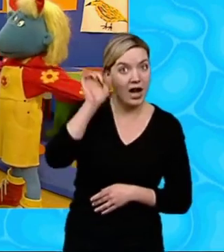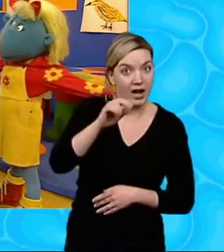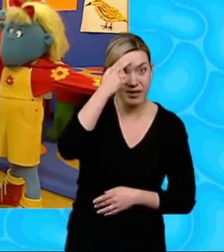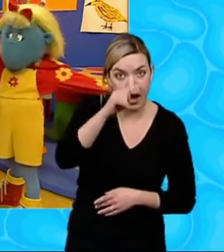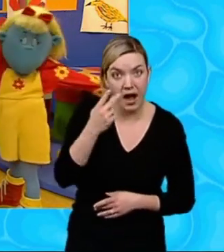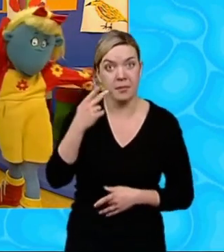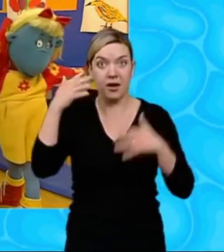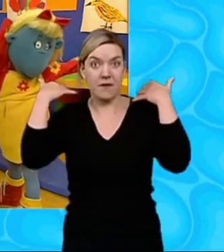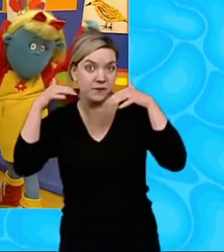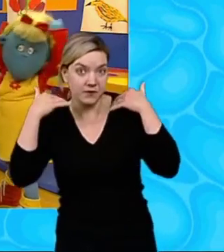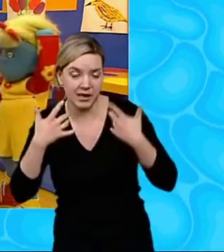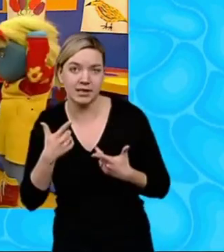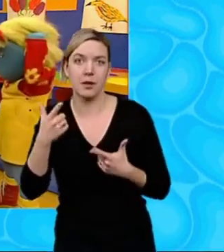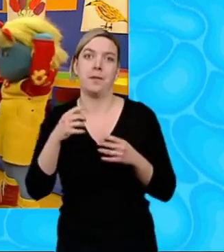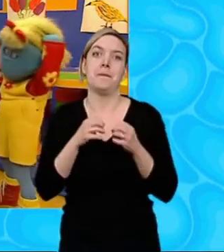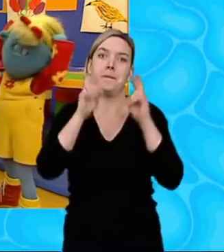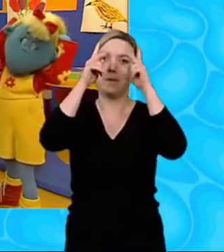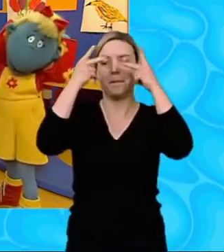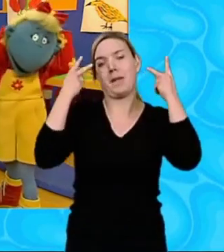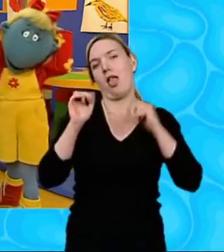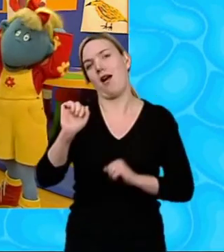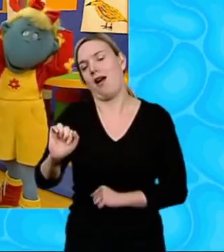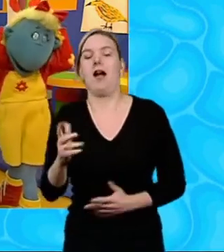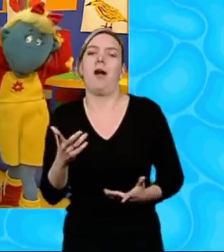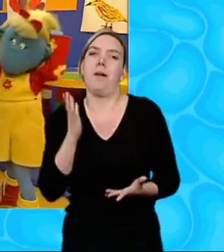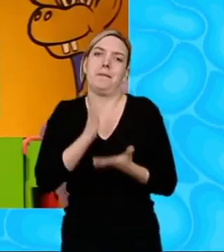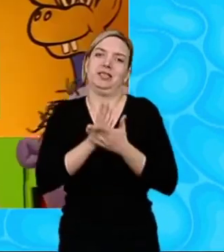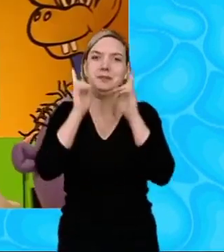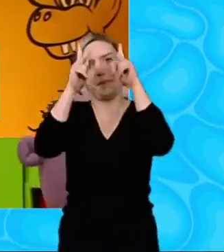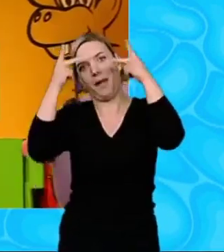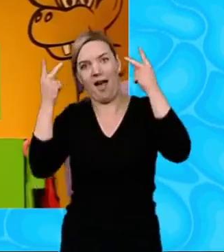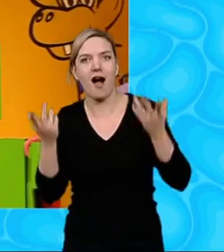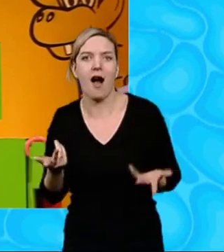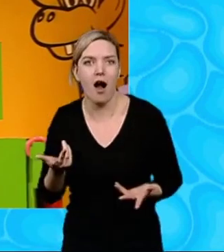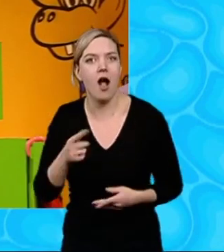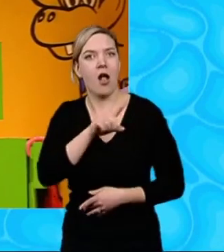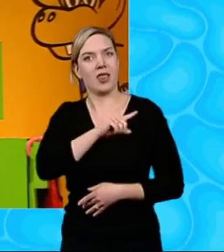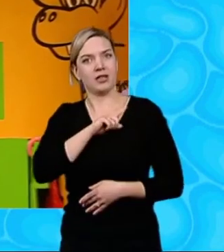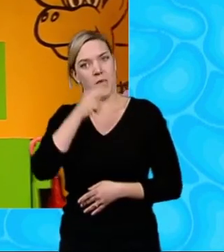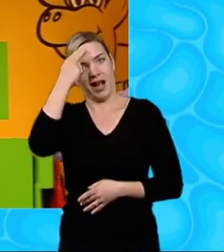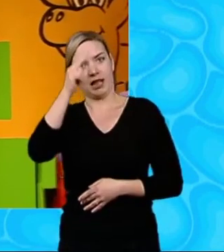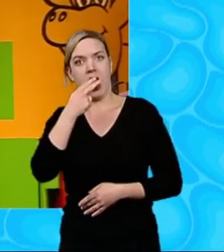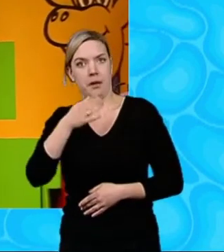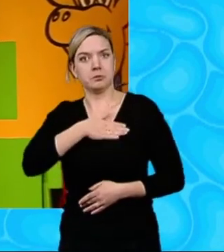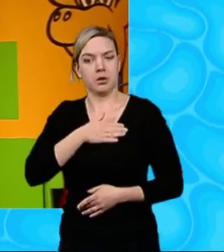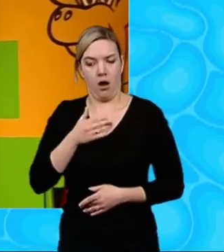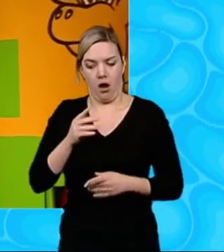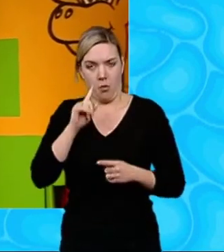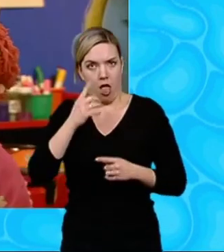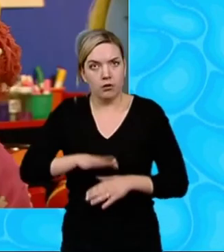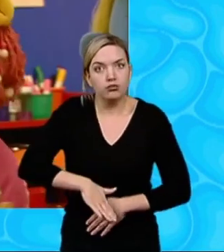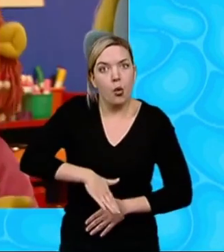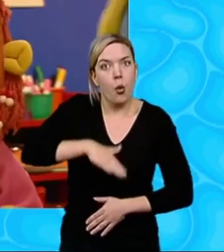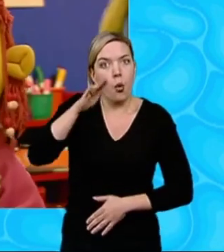Bella couldn't be, well, she couldn't be anything else but Bella I know Do you know what mean? Names sort of grow to fit you So you have to choose the right one